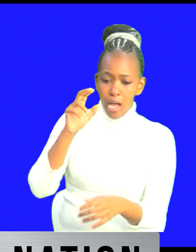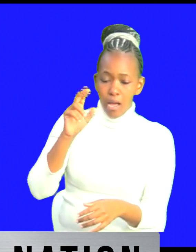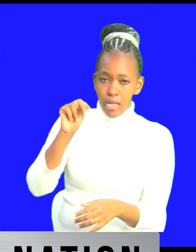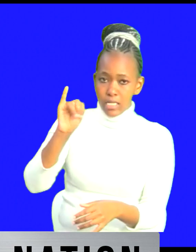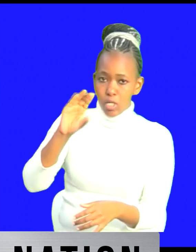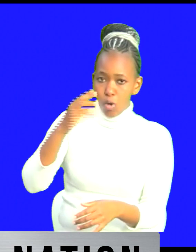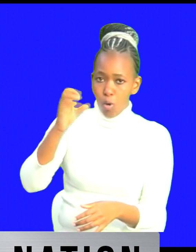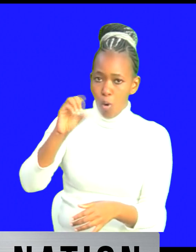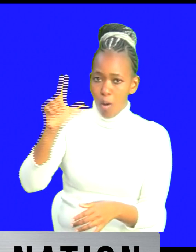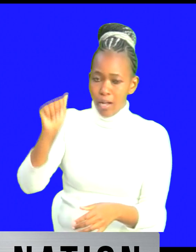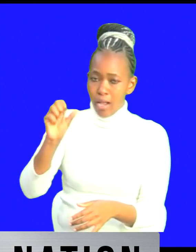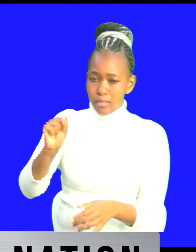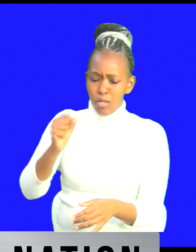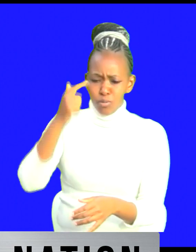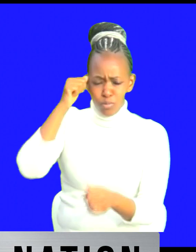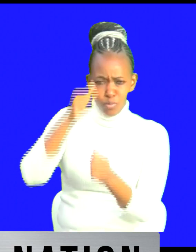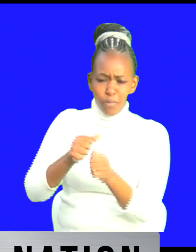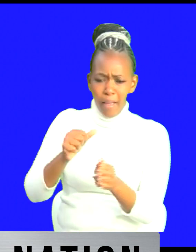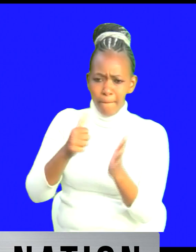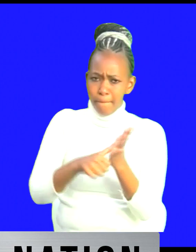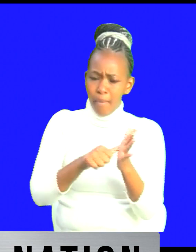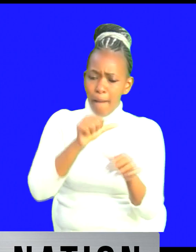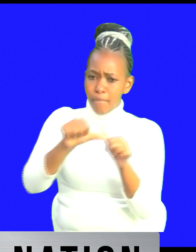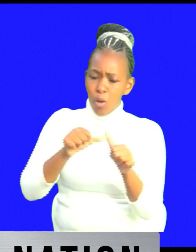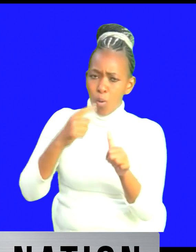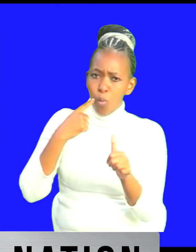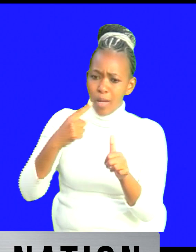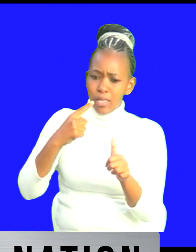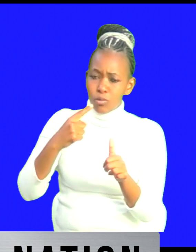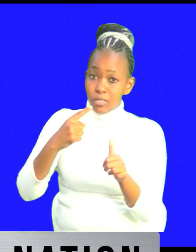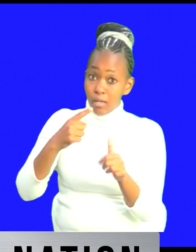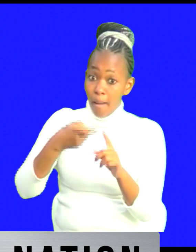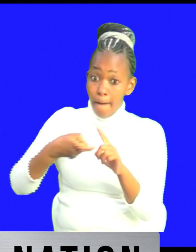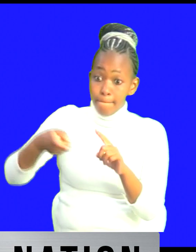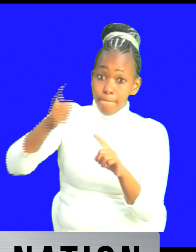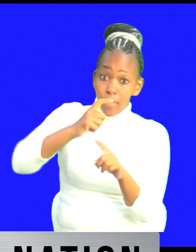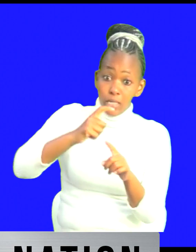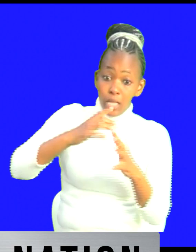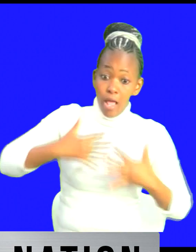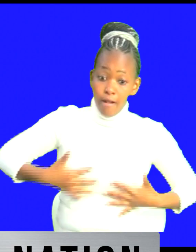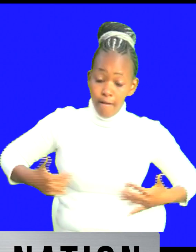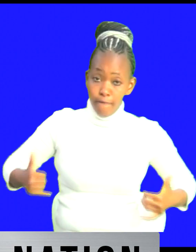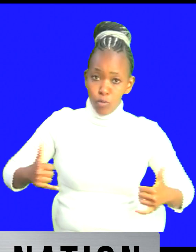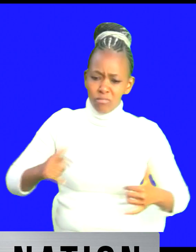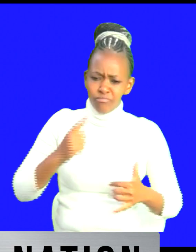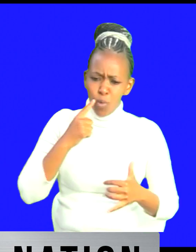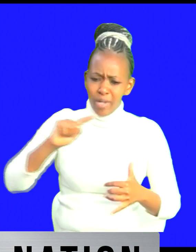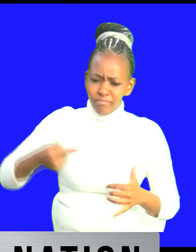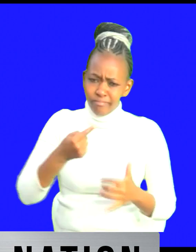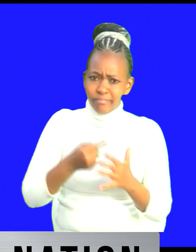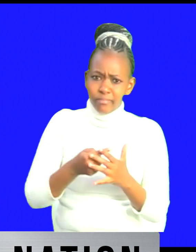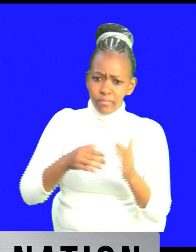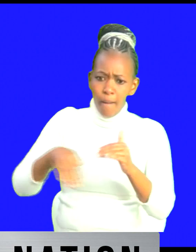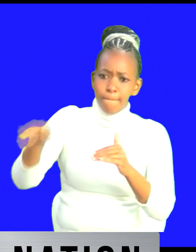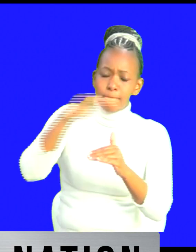1600 plus refugees in kitale at the showground i entered kitale town